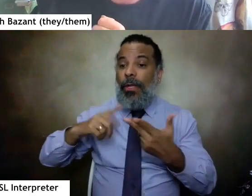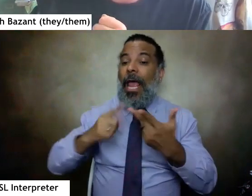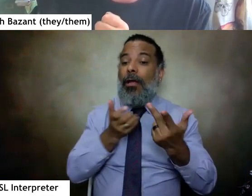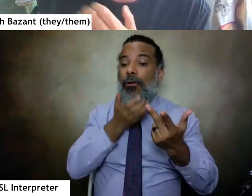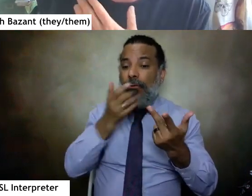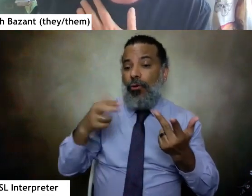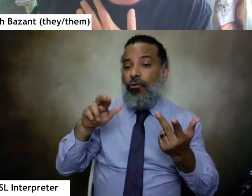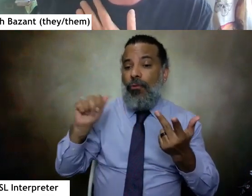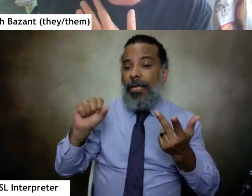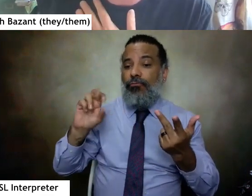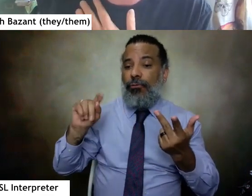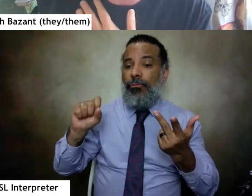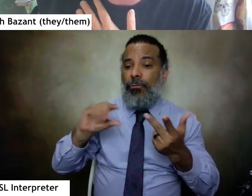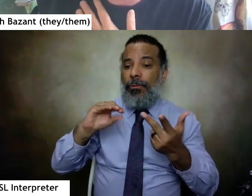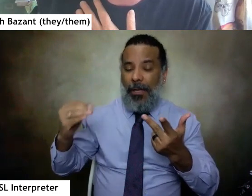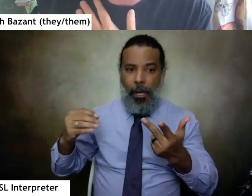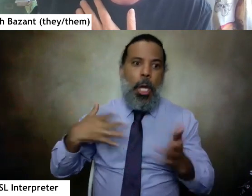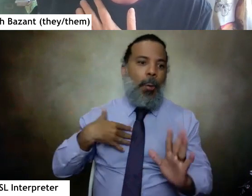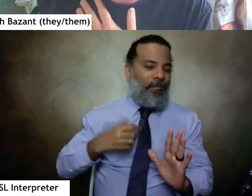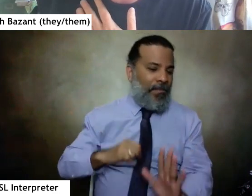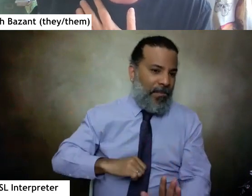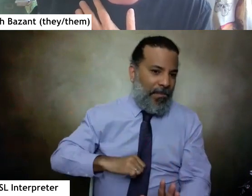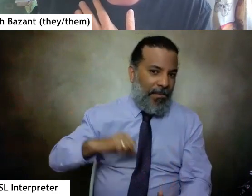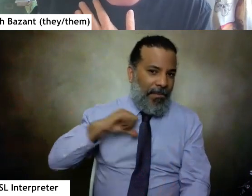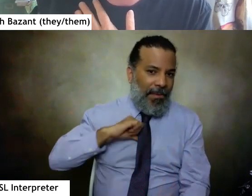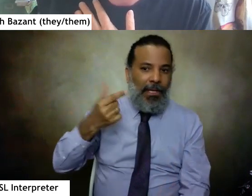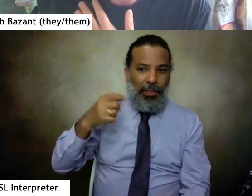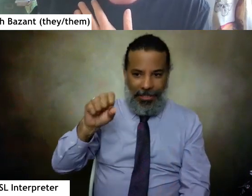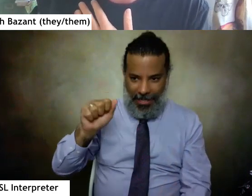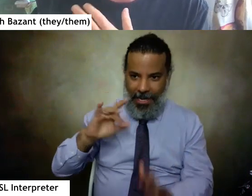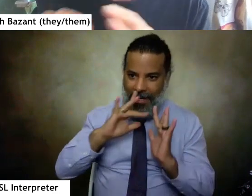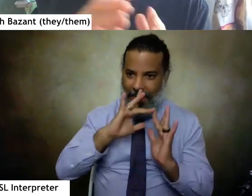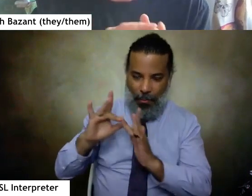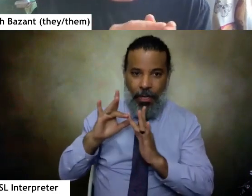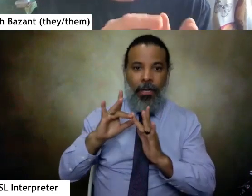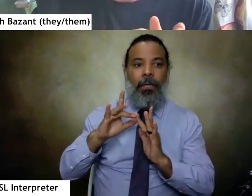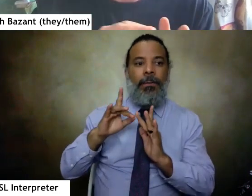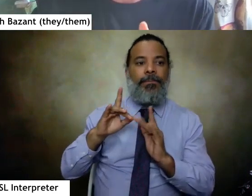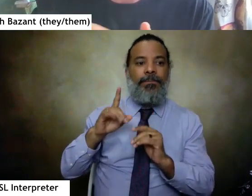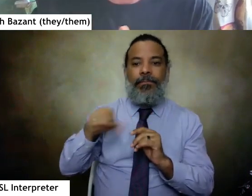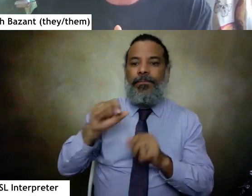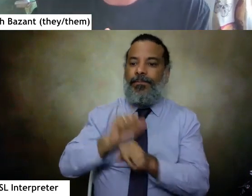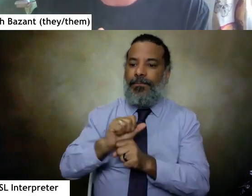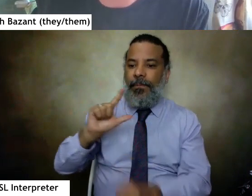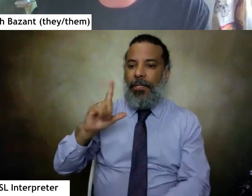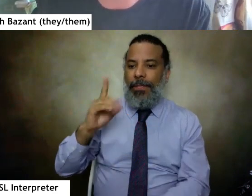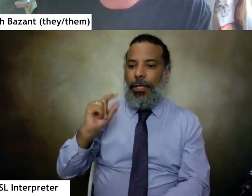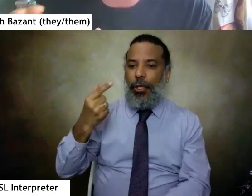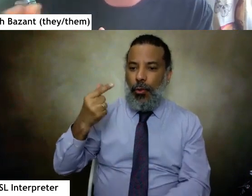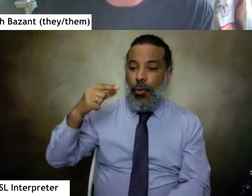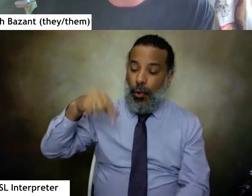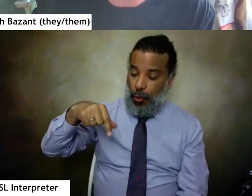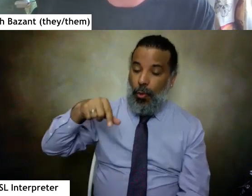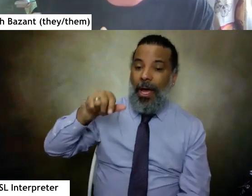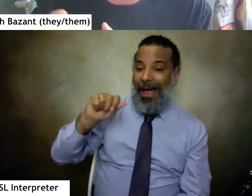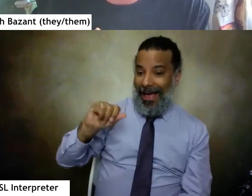And I'm especially proud of our work with GSA Network. They work with LGBTQI students